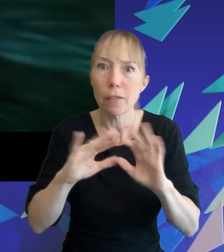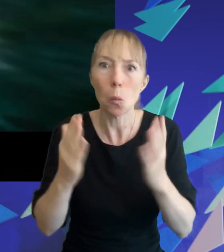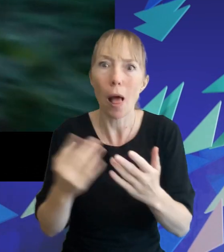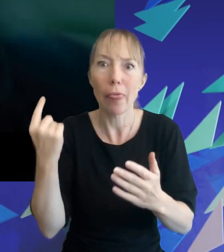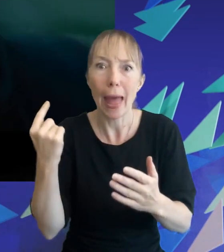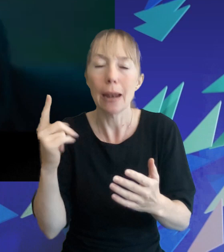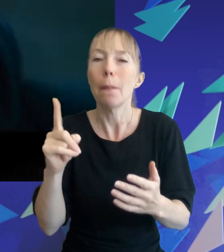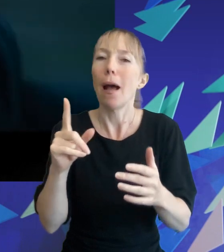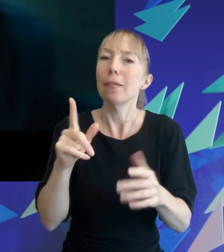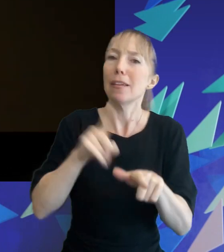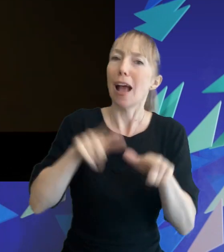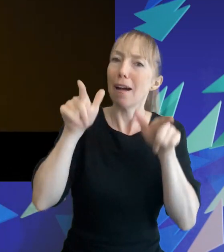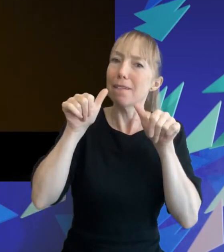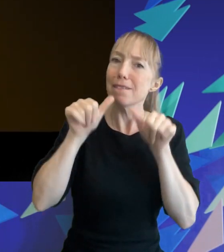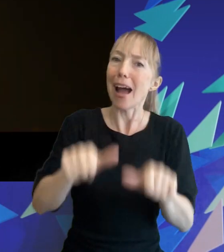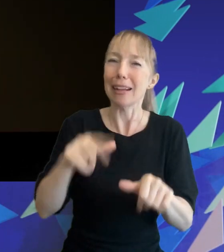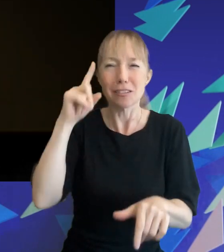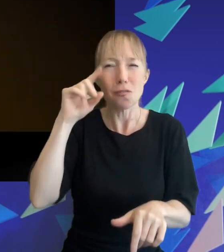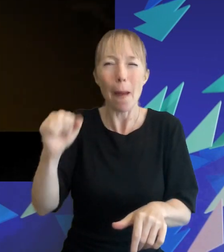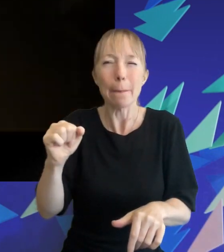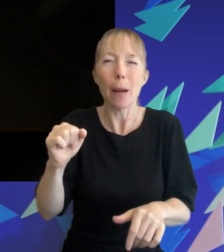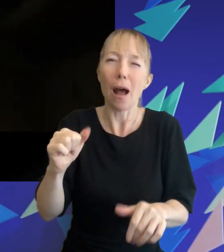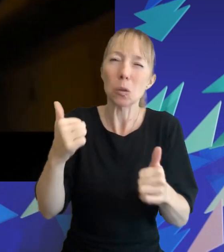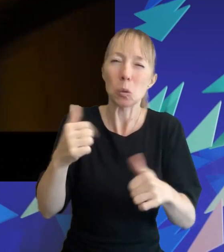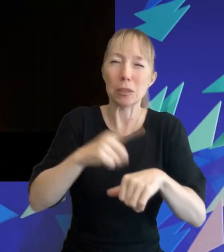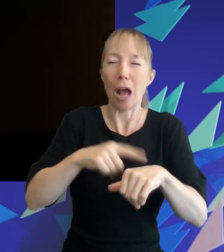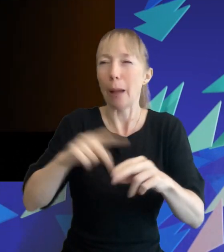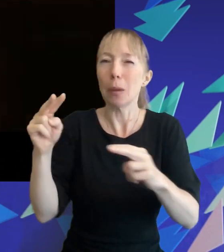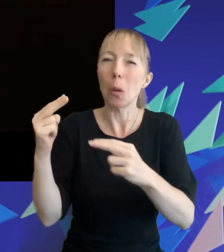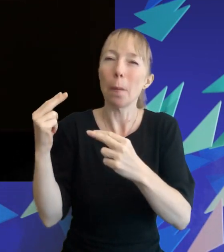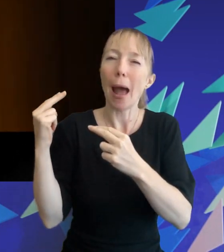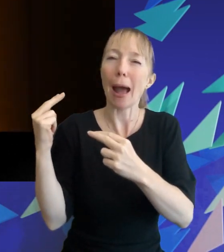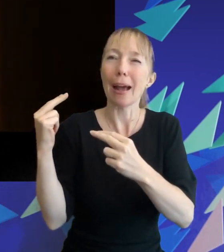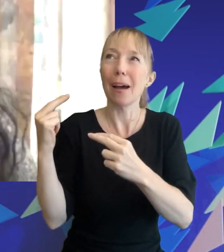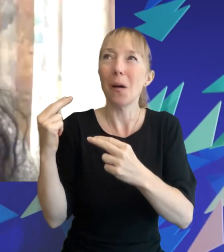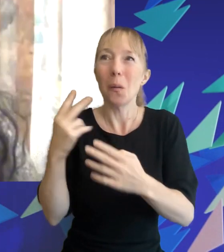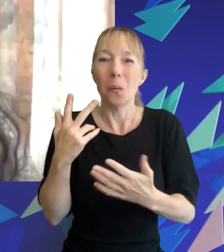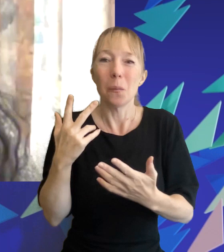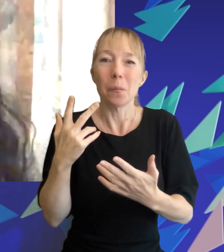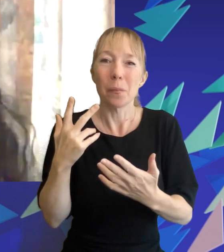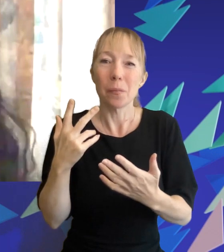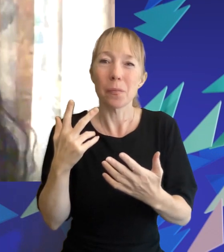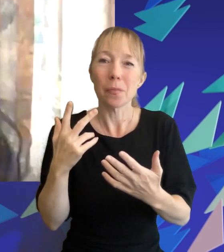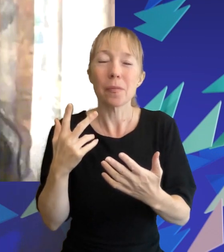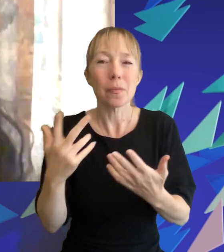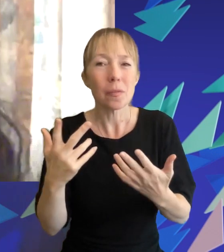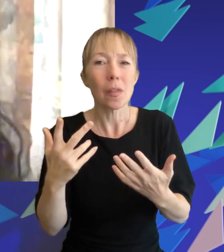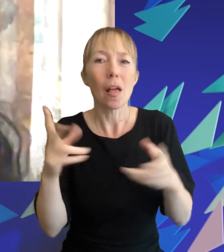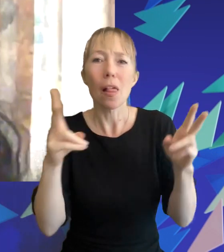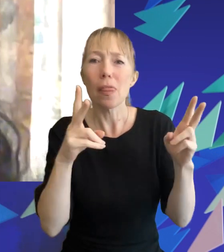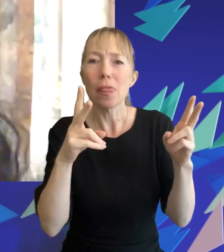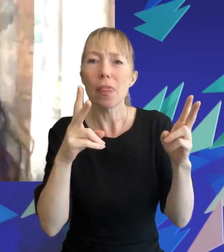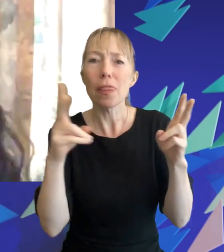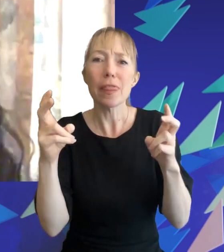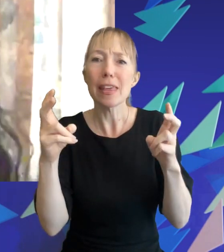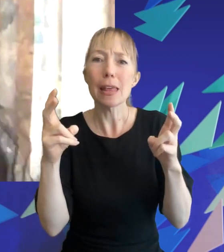perception of such was very real with those rose-tinted glasses gradually fading with age i think as far as how the themes perception